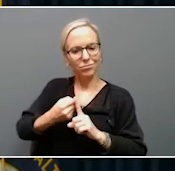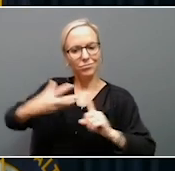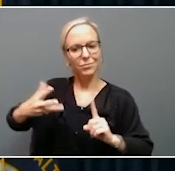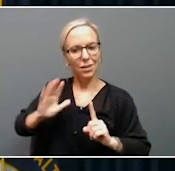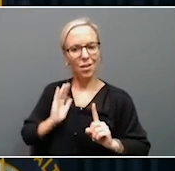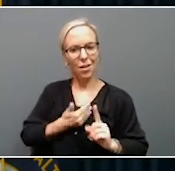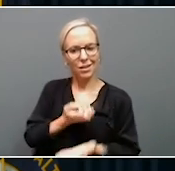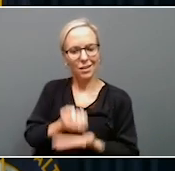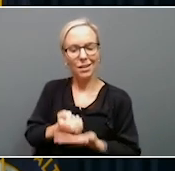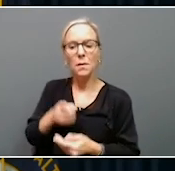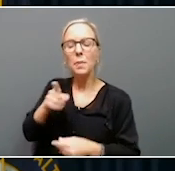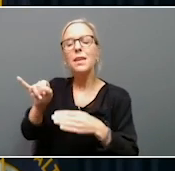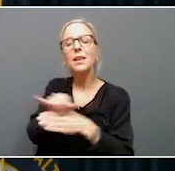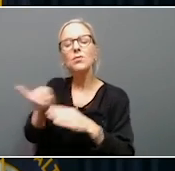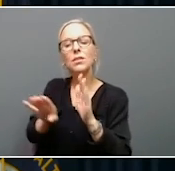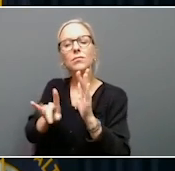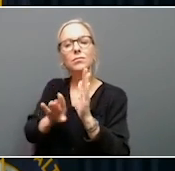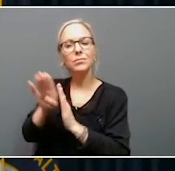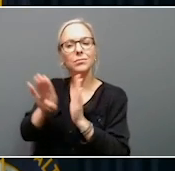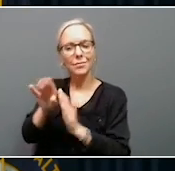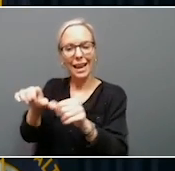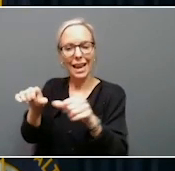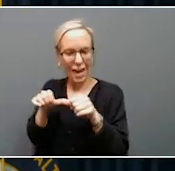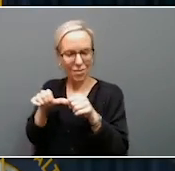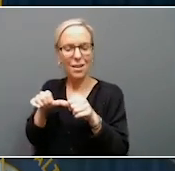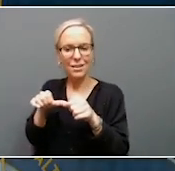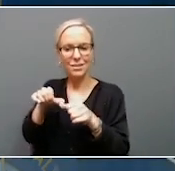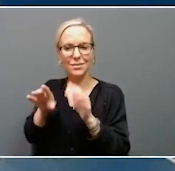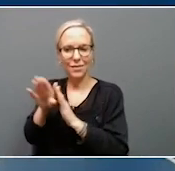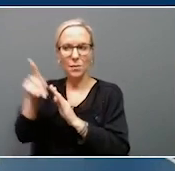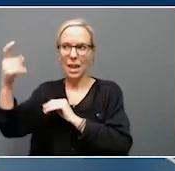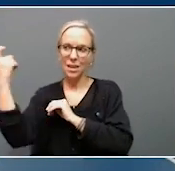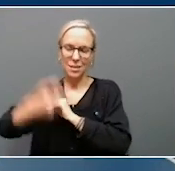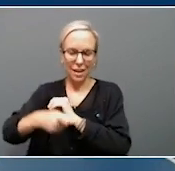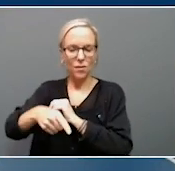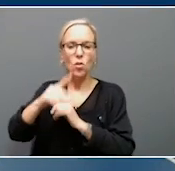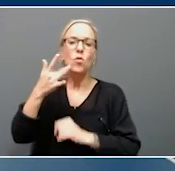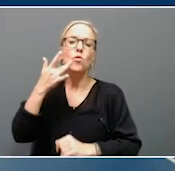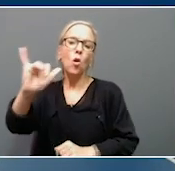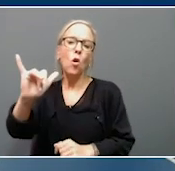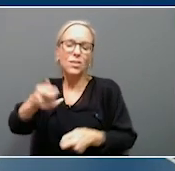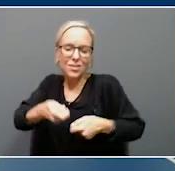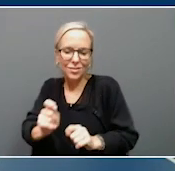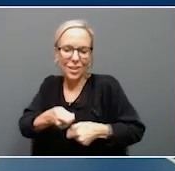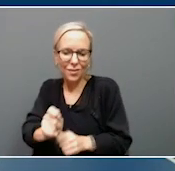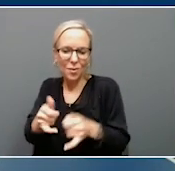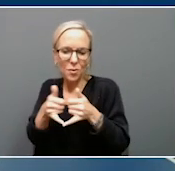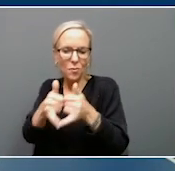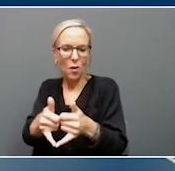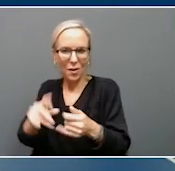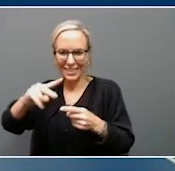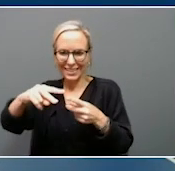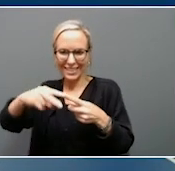that industry publication, Area Development, has issued Kentucky its Gold Shovel Award for the second year in